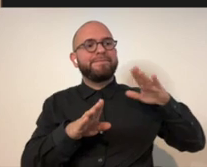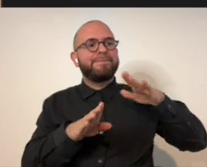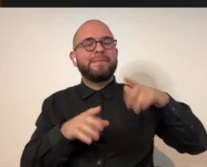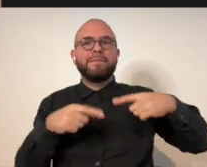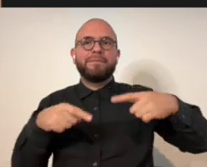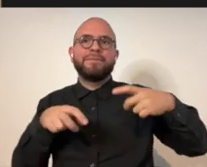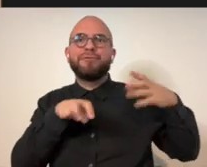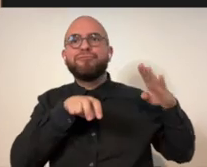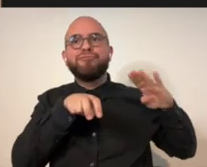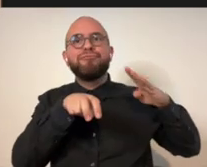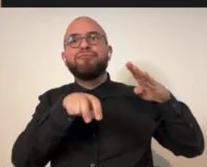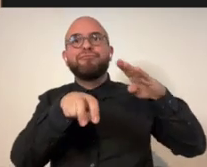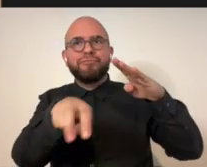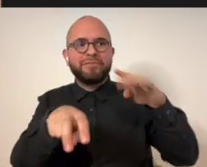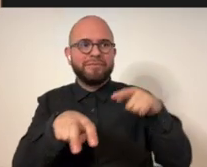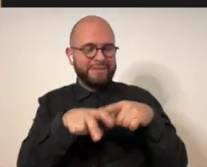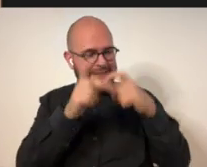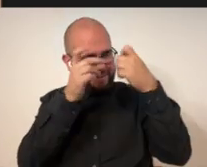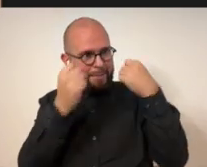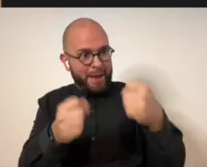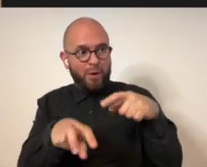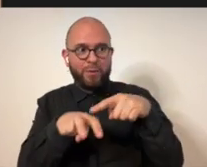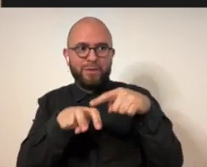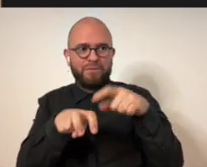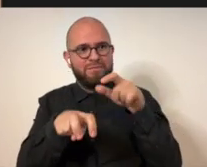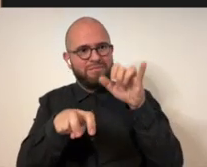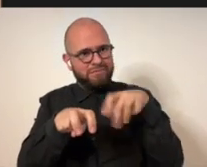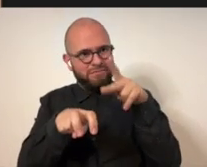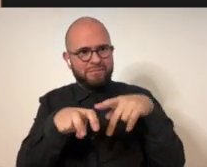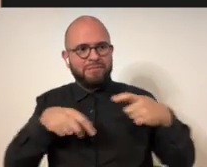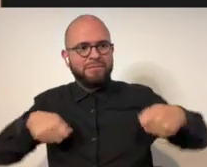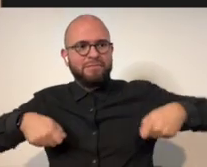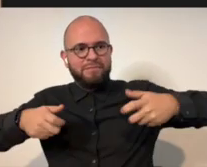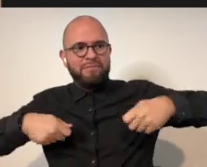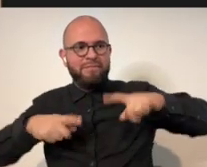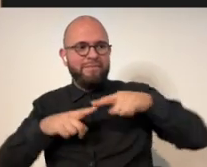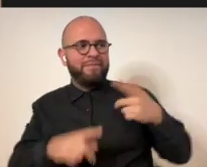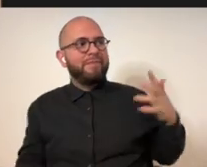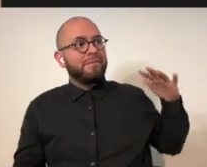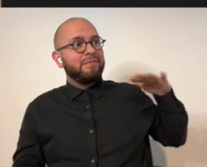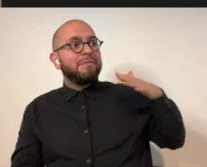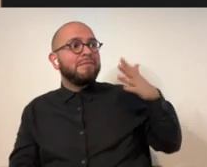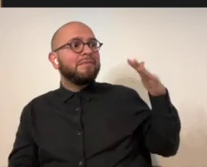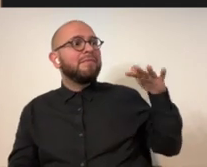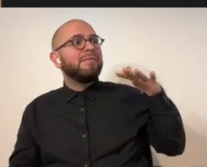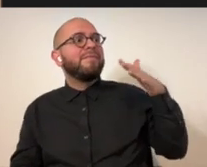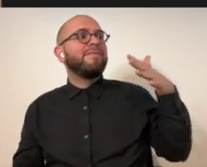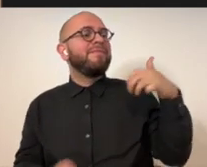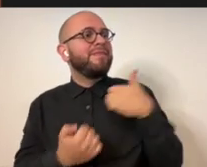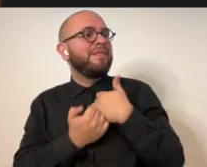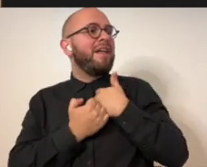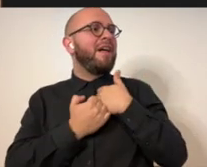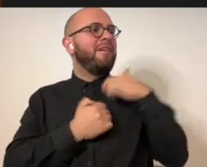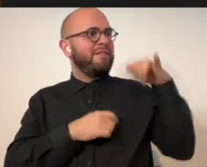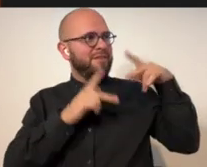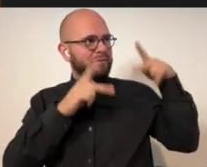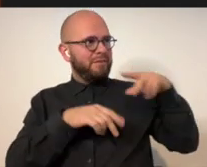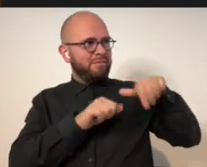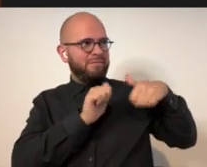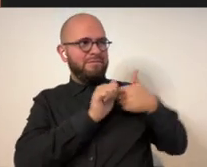flying along behind them, you know, where, you know, the tower is the person in the chair and the